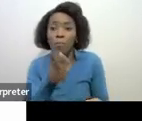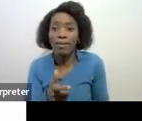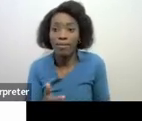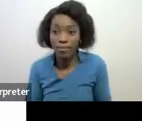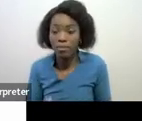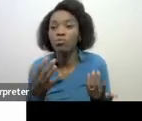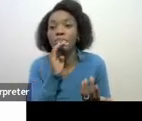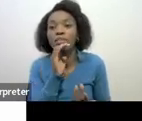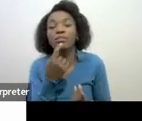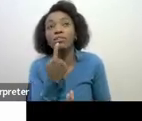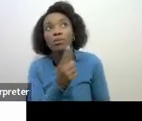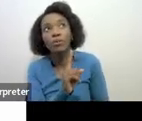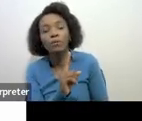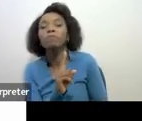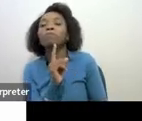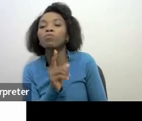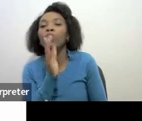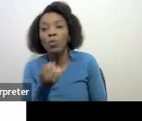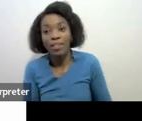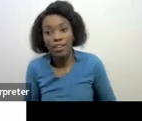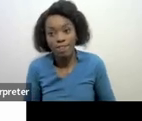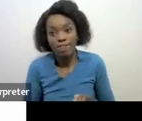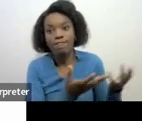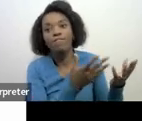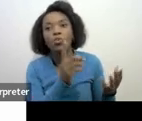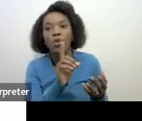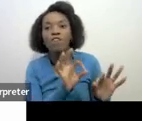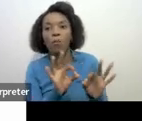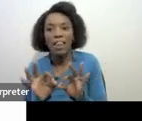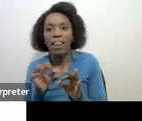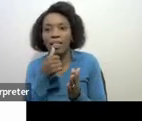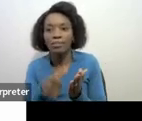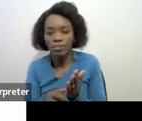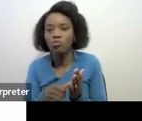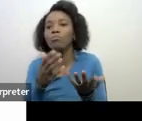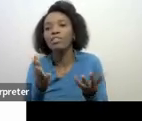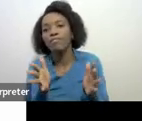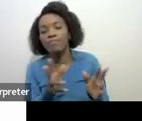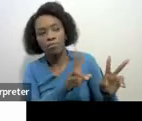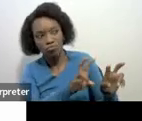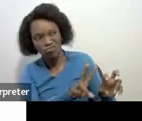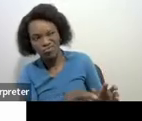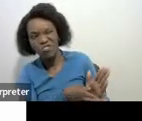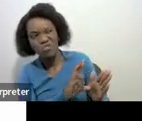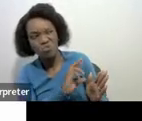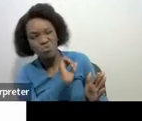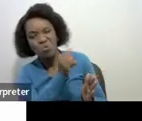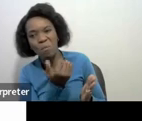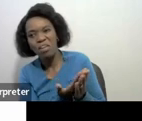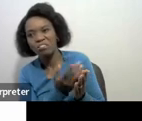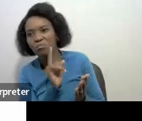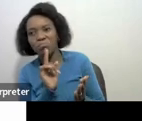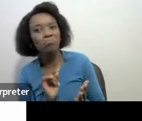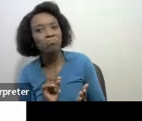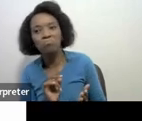you know what we issue you with a formal letter to say we reviewed your application unfortunately the application does